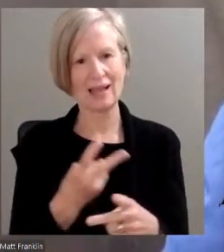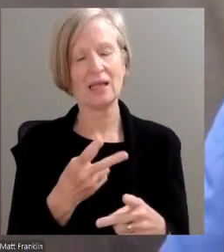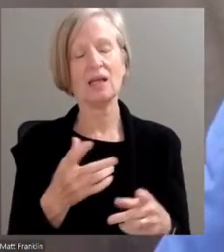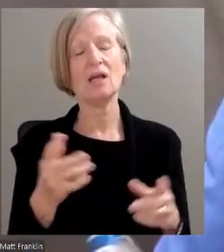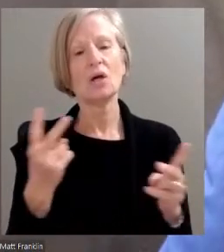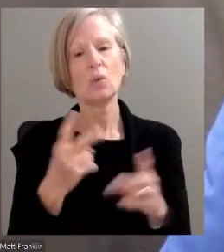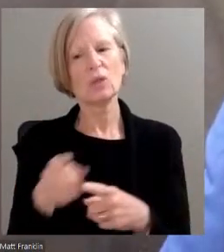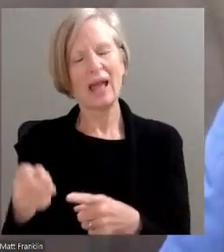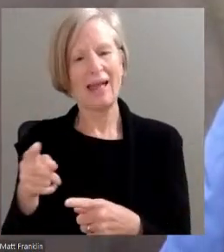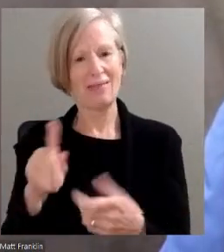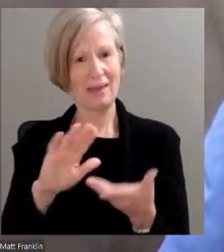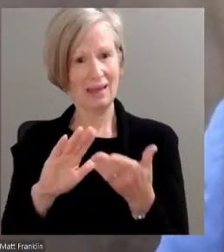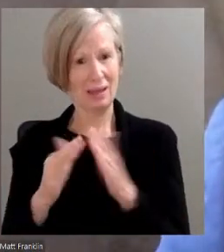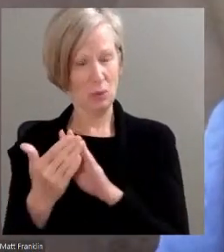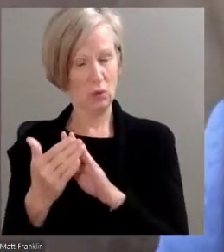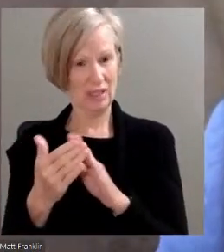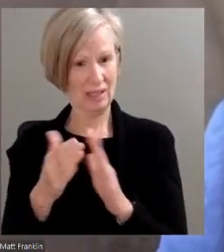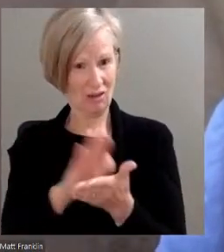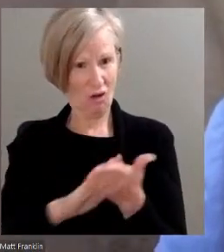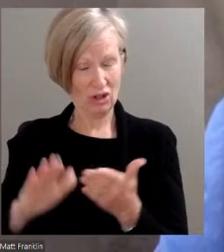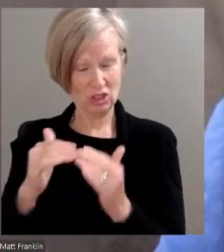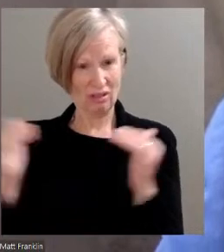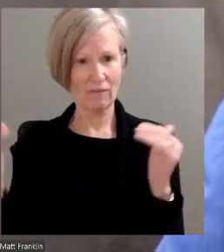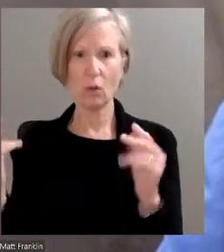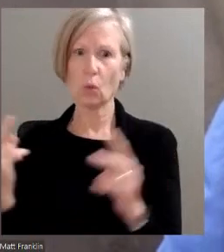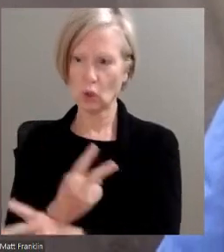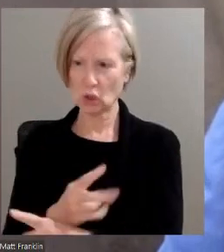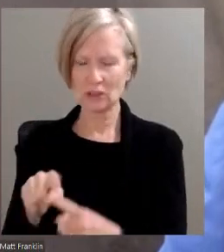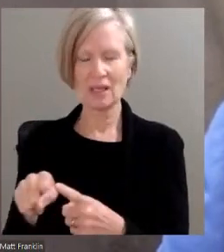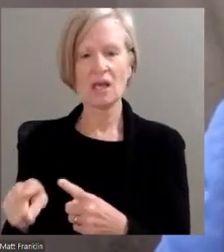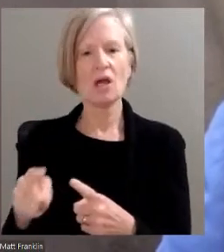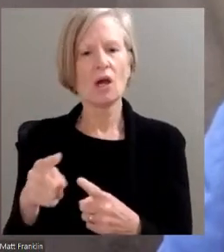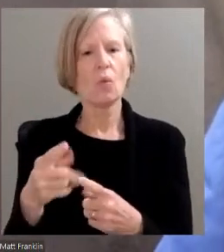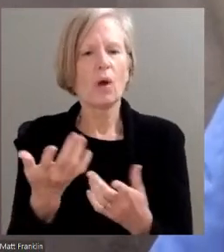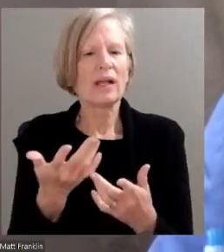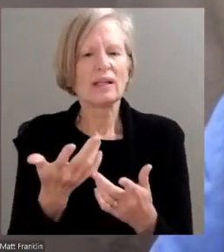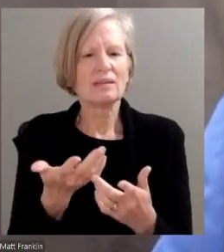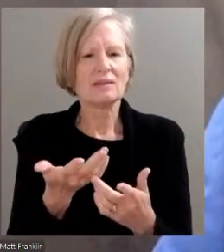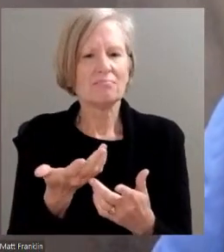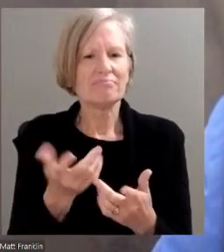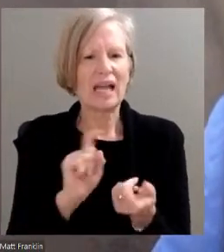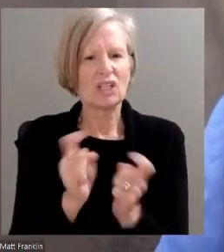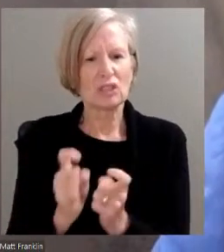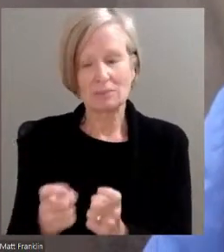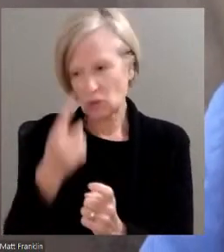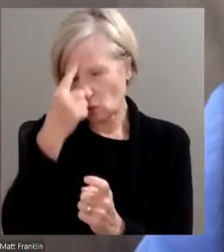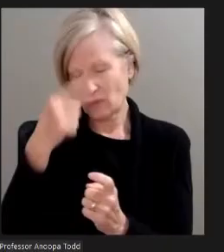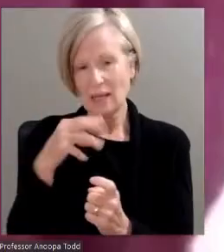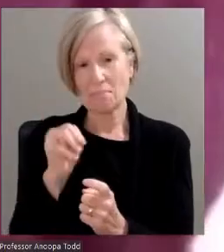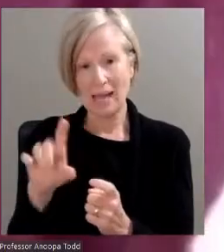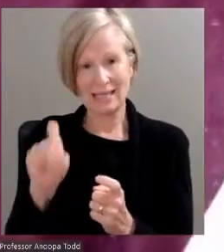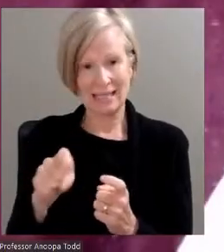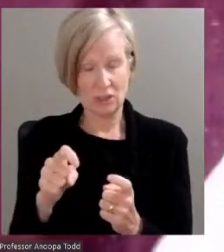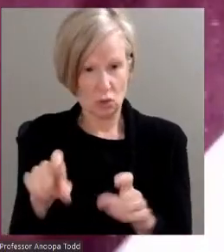level. What adjustments do you think Matt needs to make in order to address this?